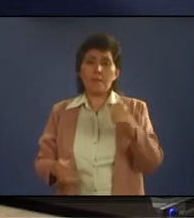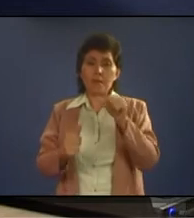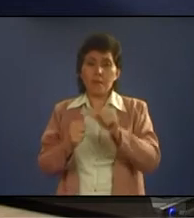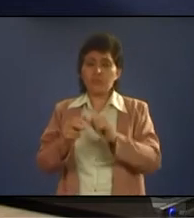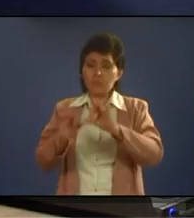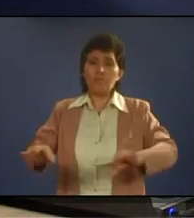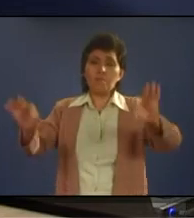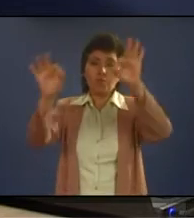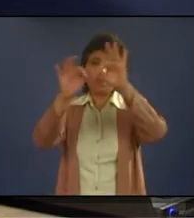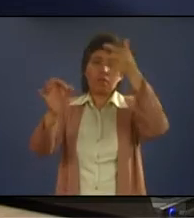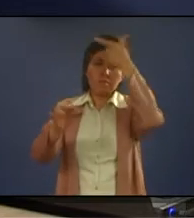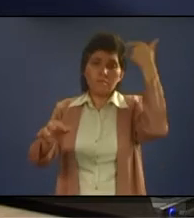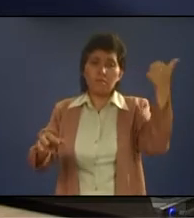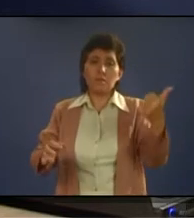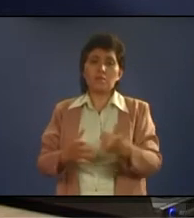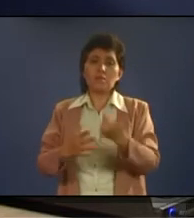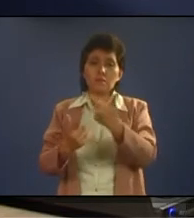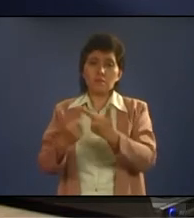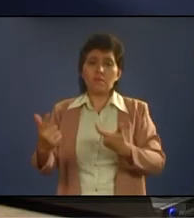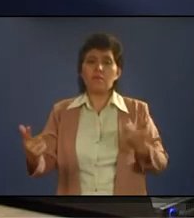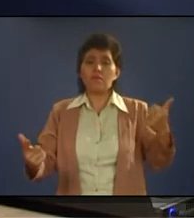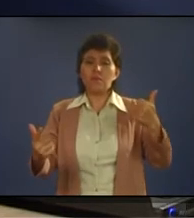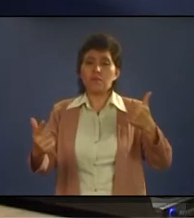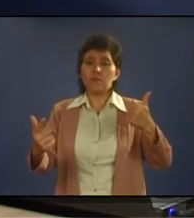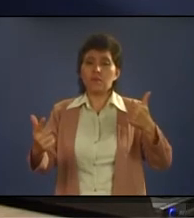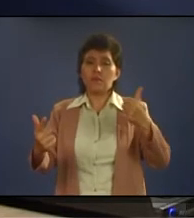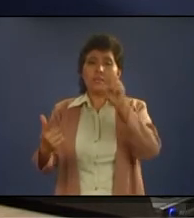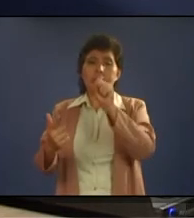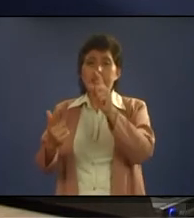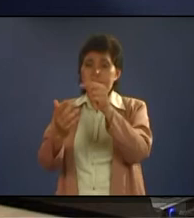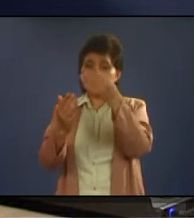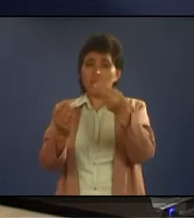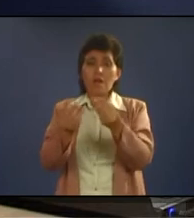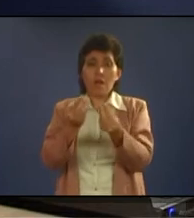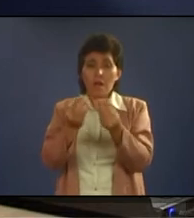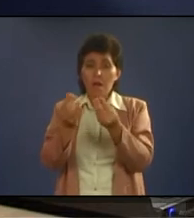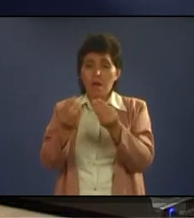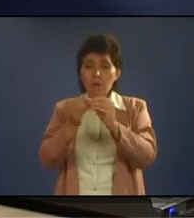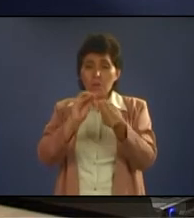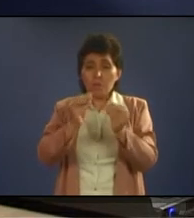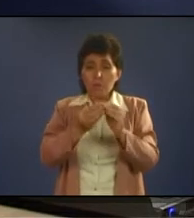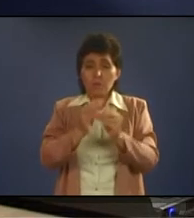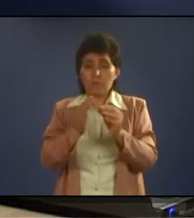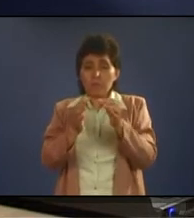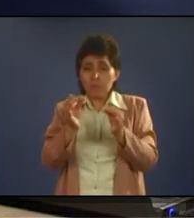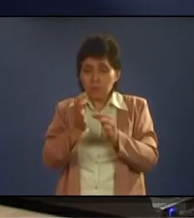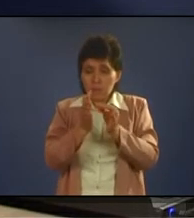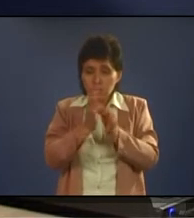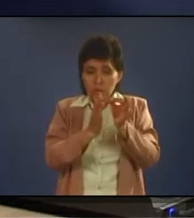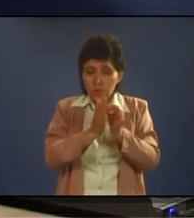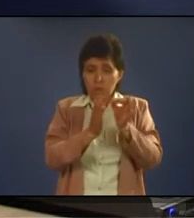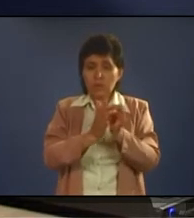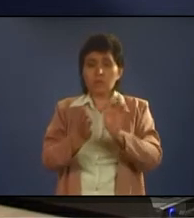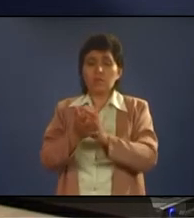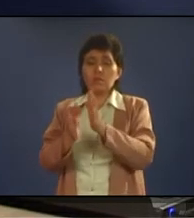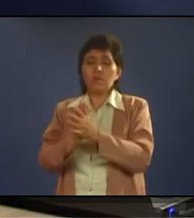leadership is important because from statistic a good CEO and it will contribute an